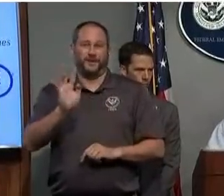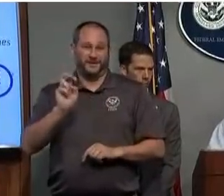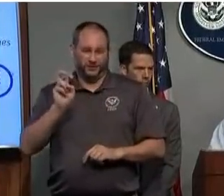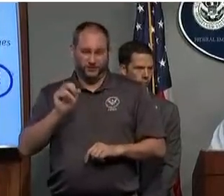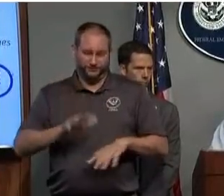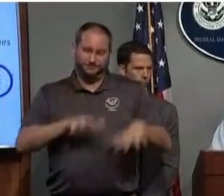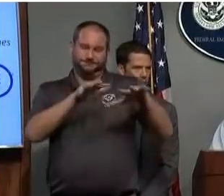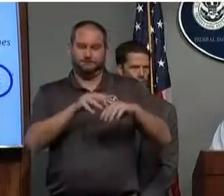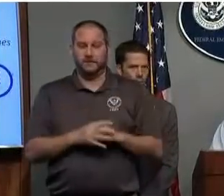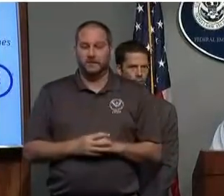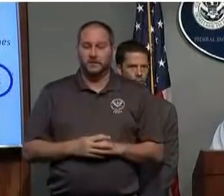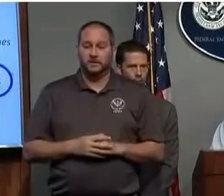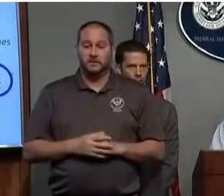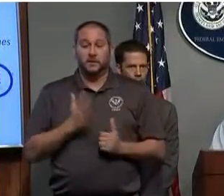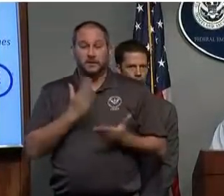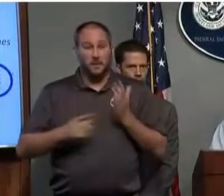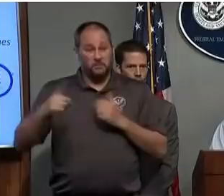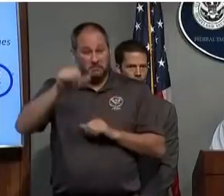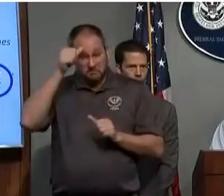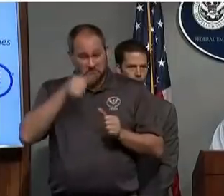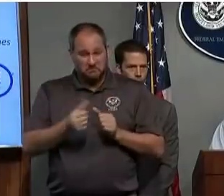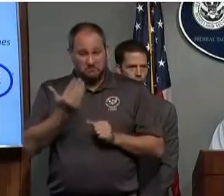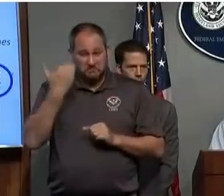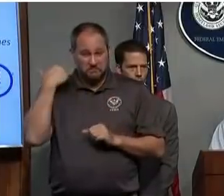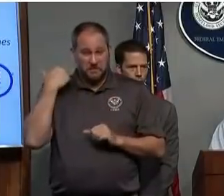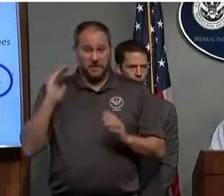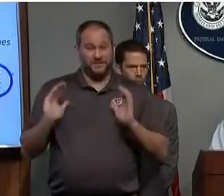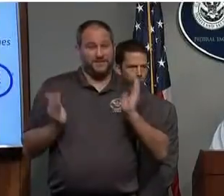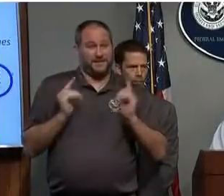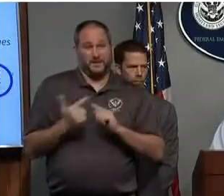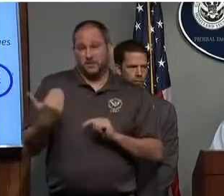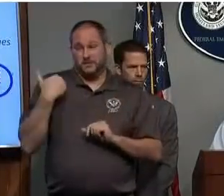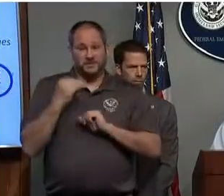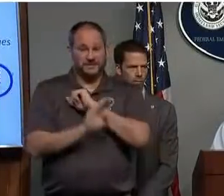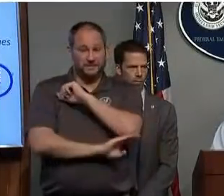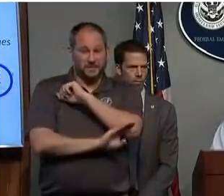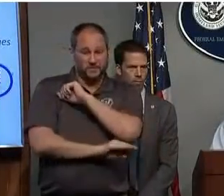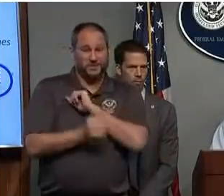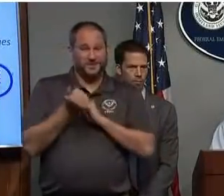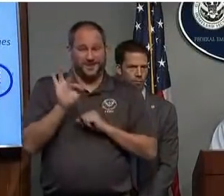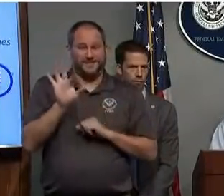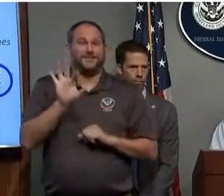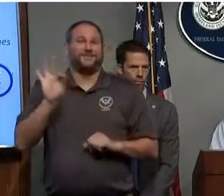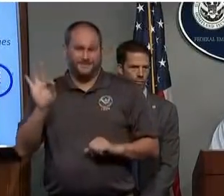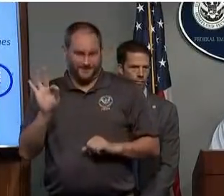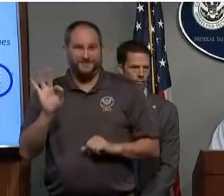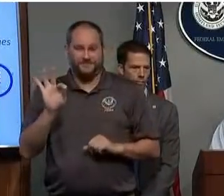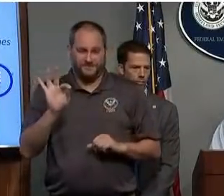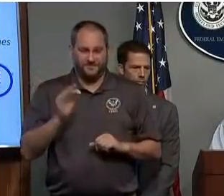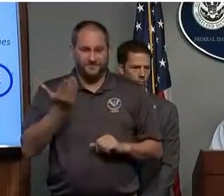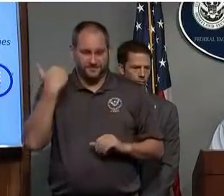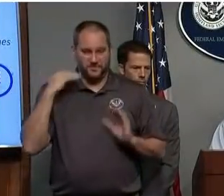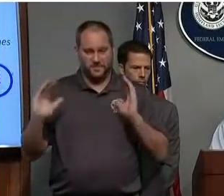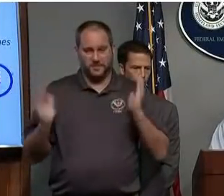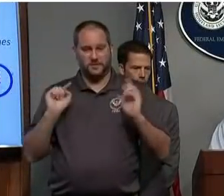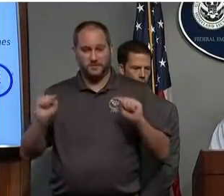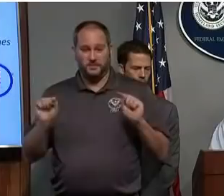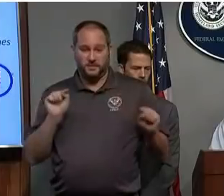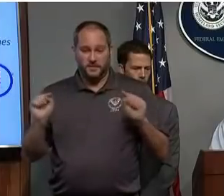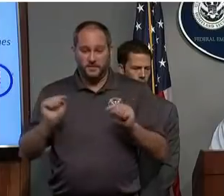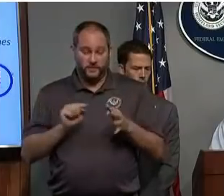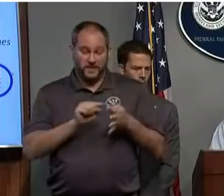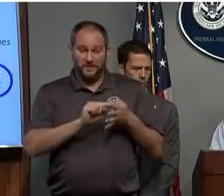this is in comparison to September of 1999, the first half of that month,